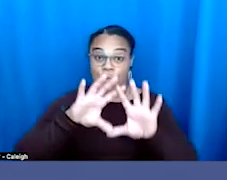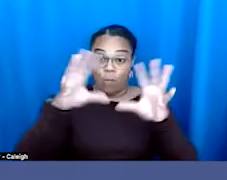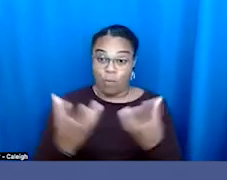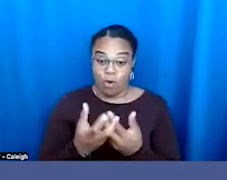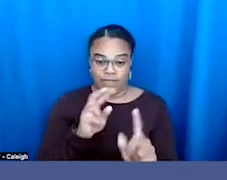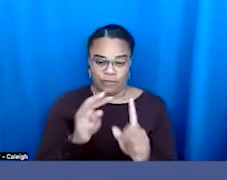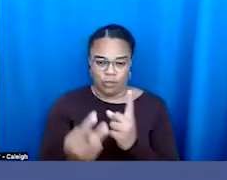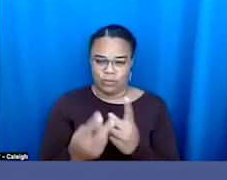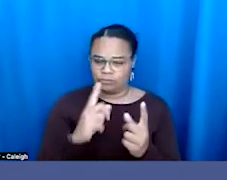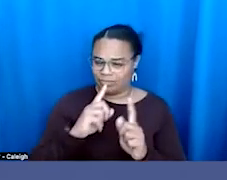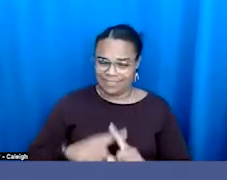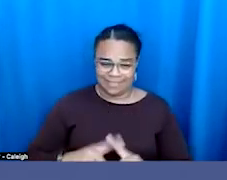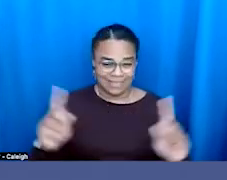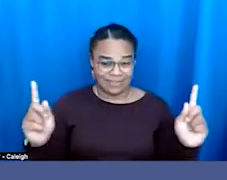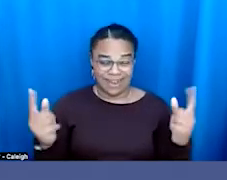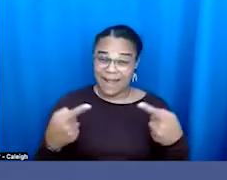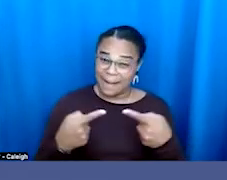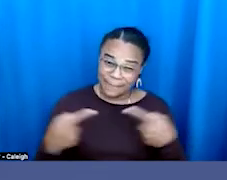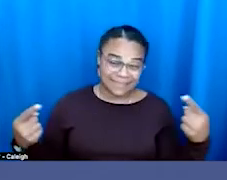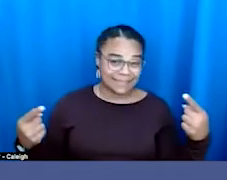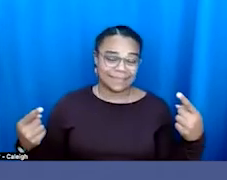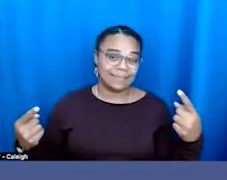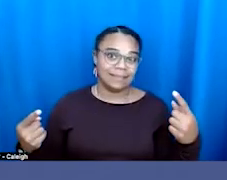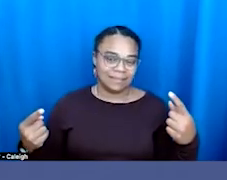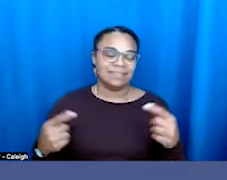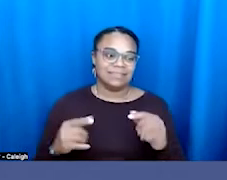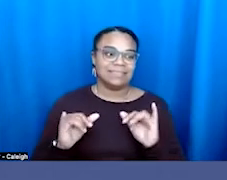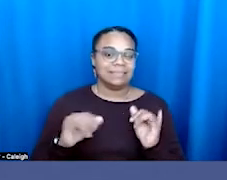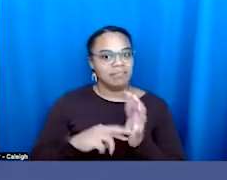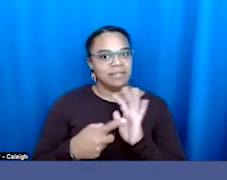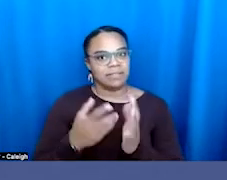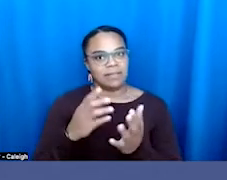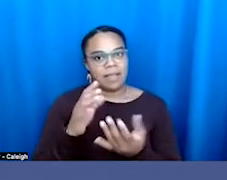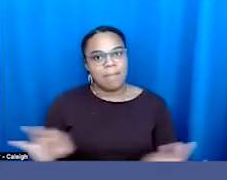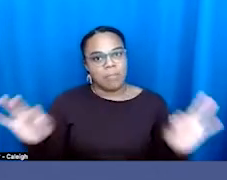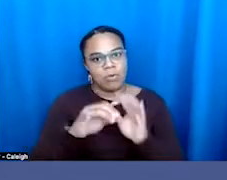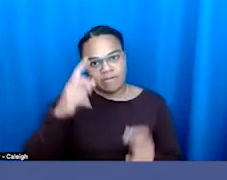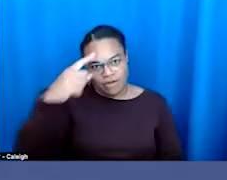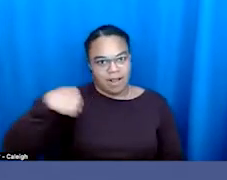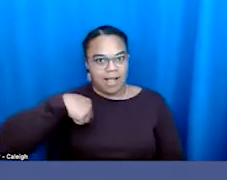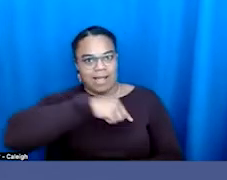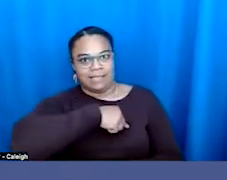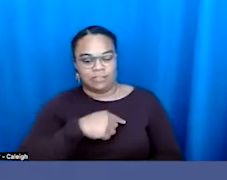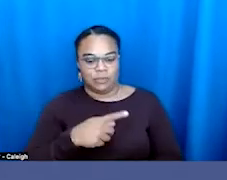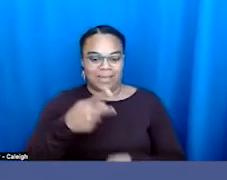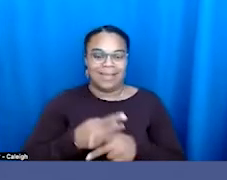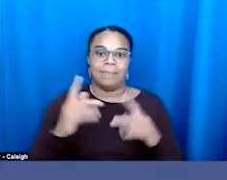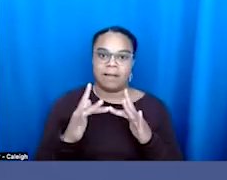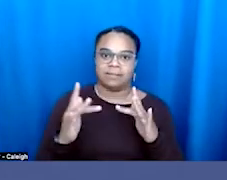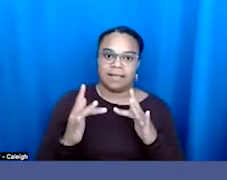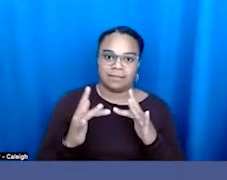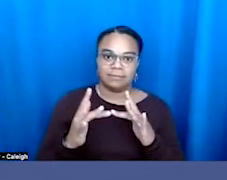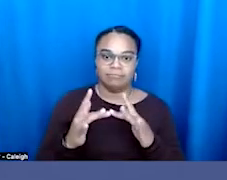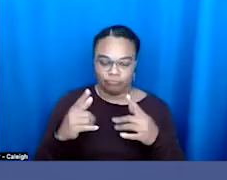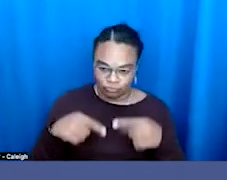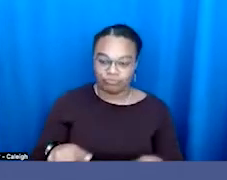opposite. It becomes important for us to keep contact at that Thanksgiving